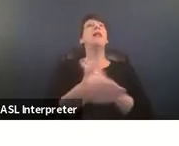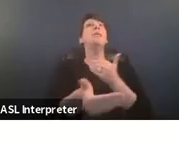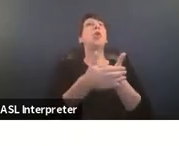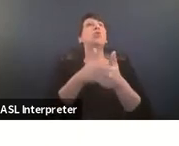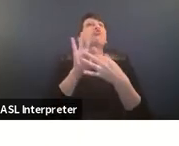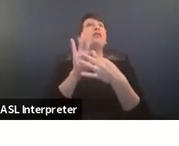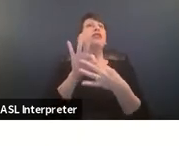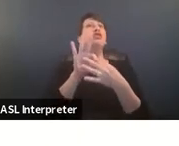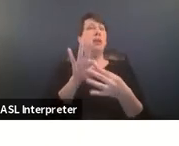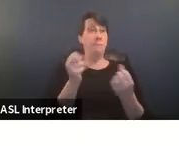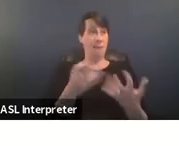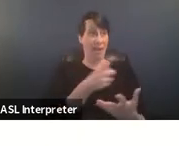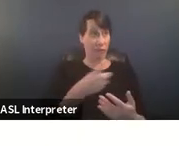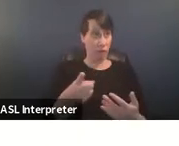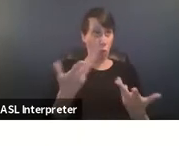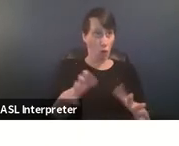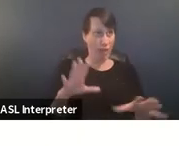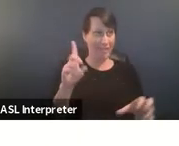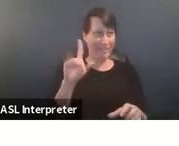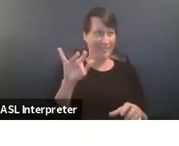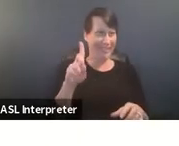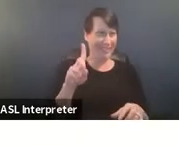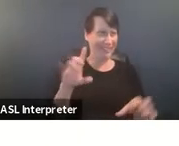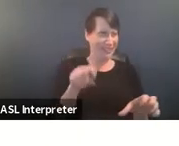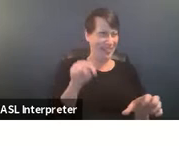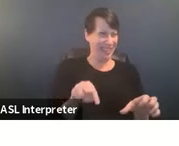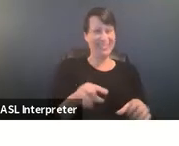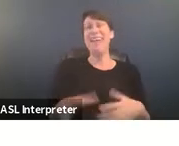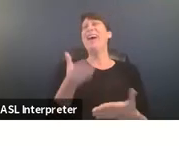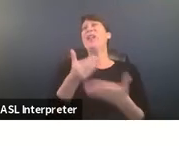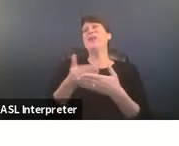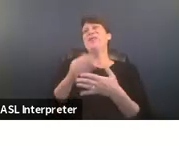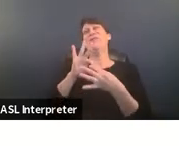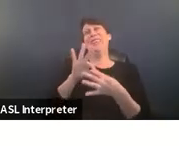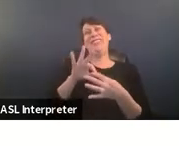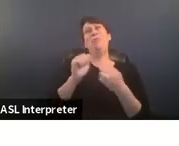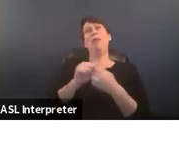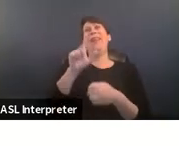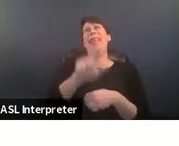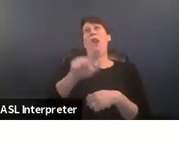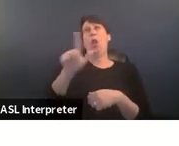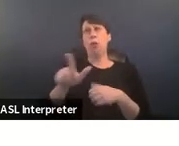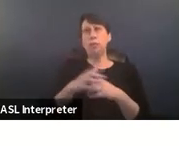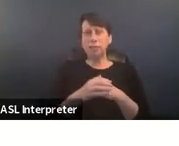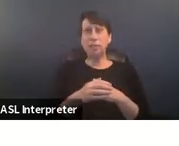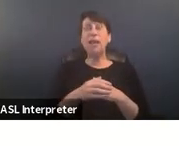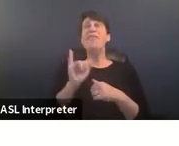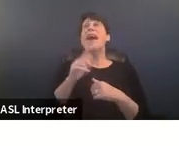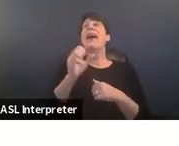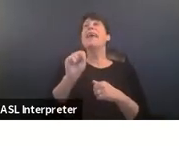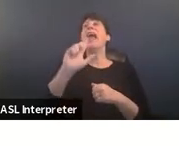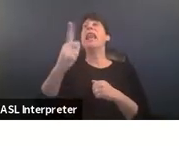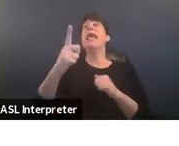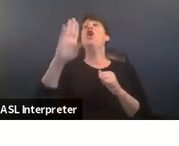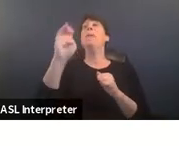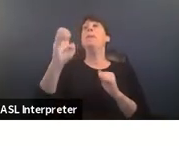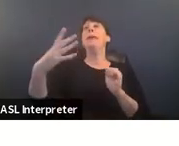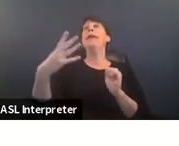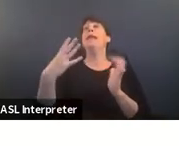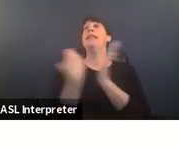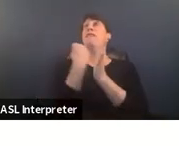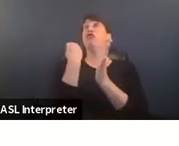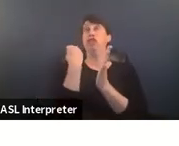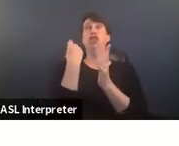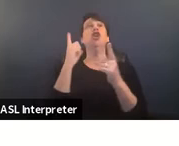many of you have probably done this um a close relationship with landlords that can later be leveraged to um